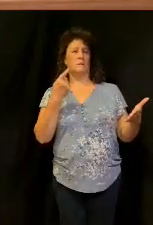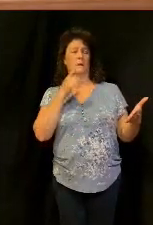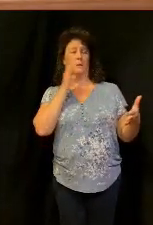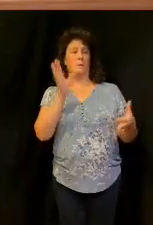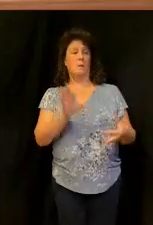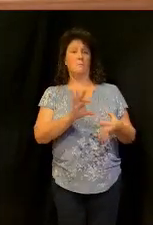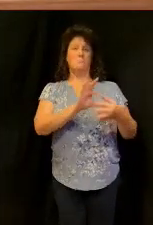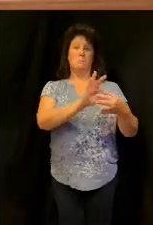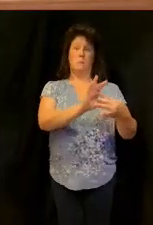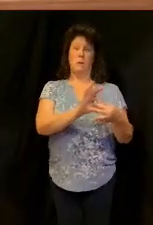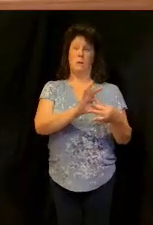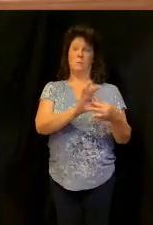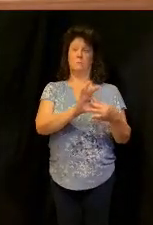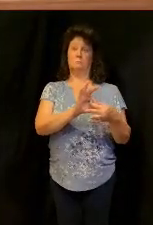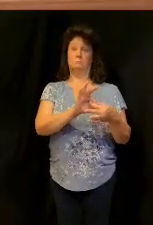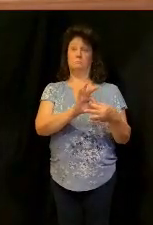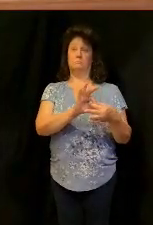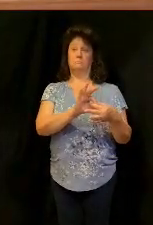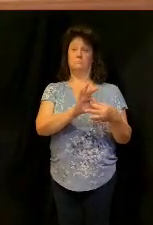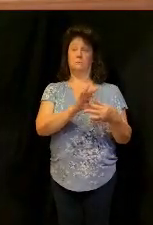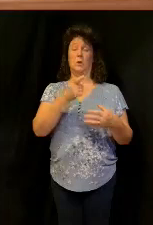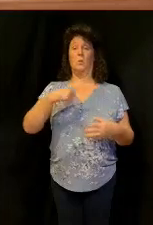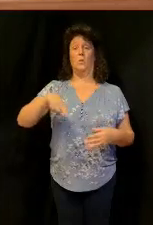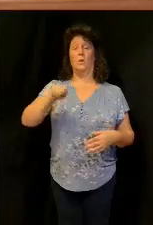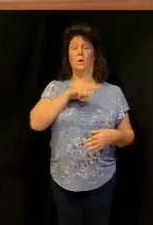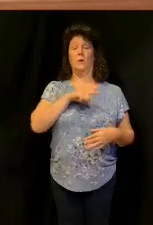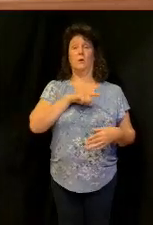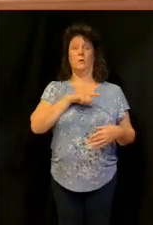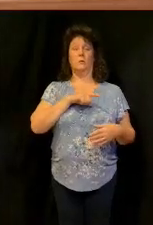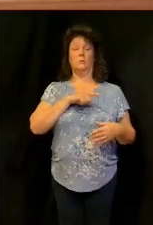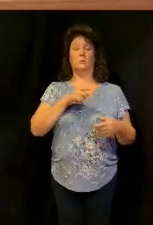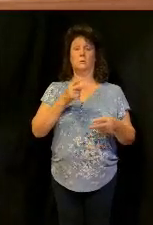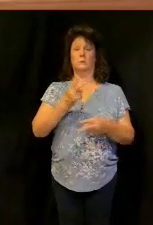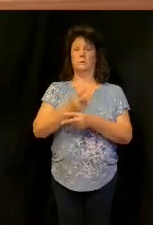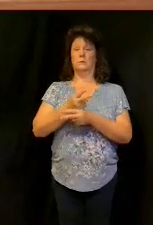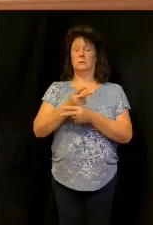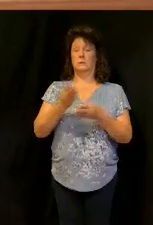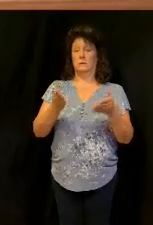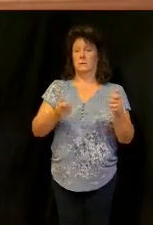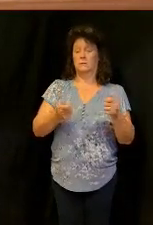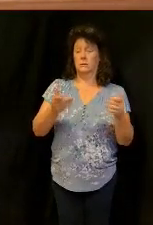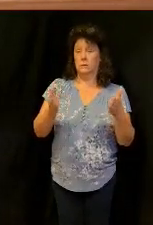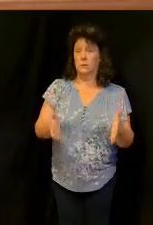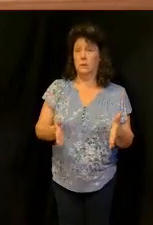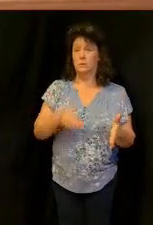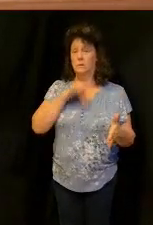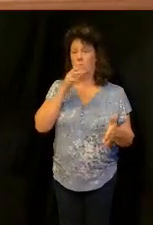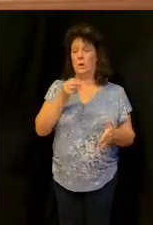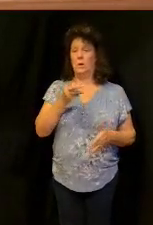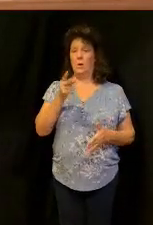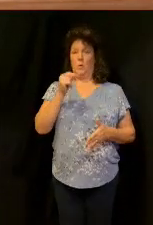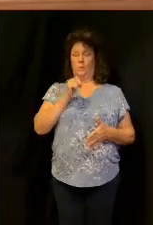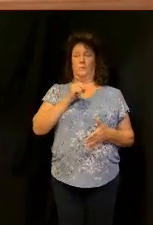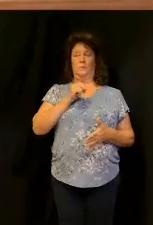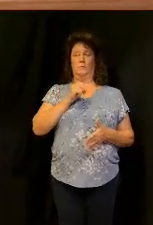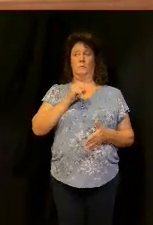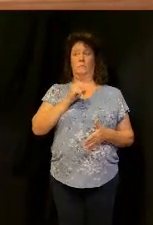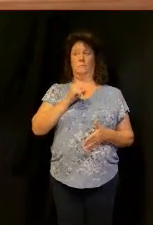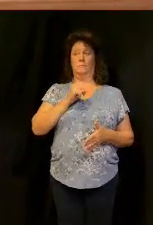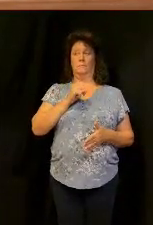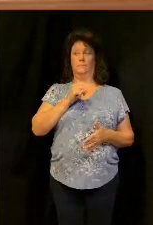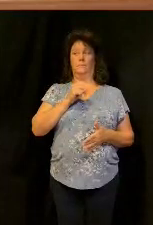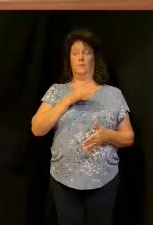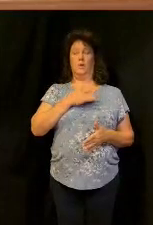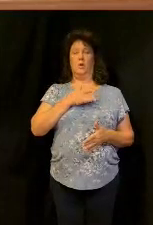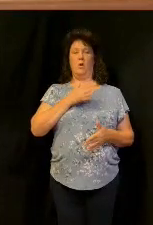I want you to write this down we are stewards not owners and this is where generosity starts it's a heart